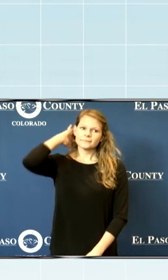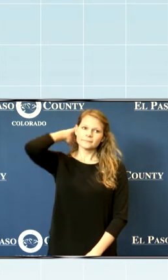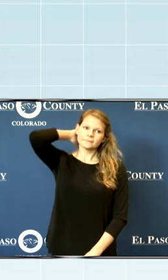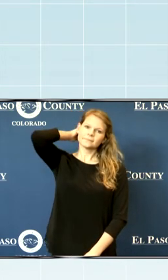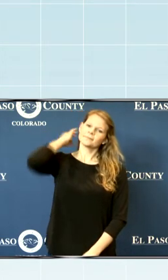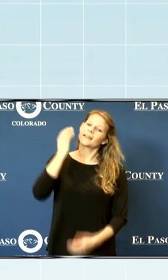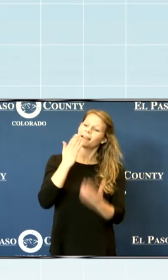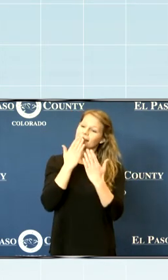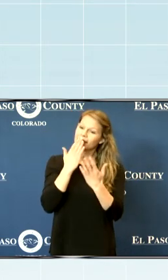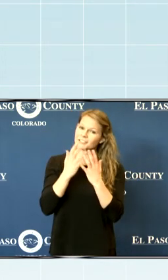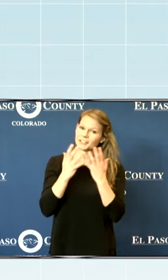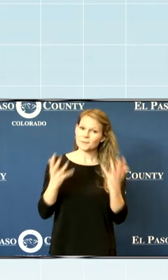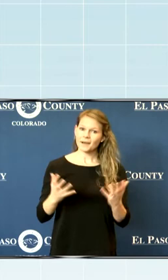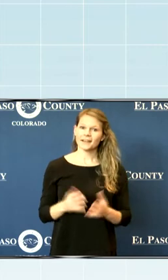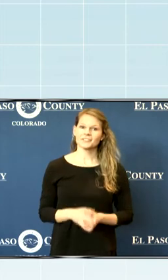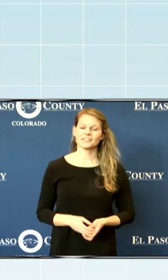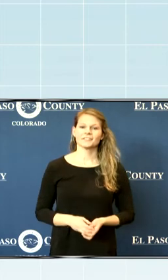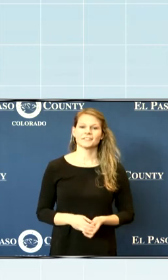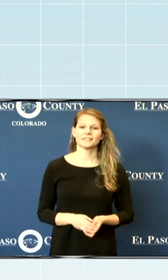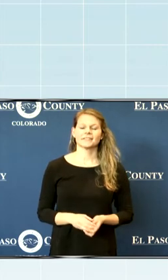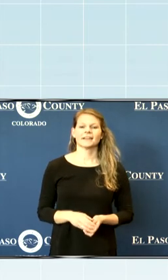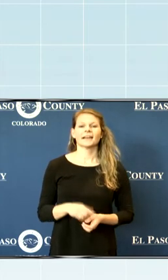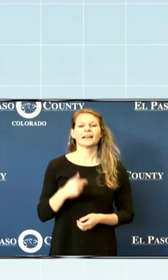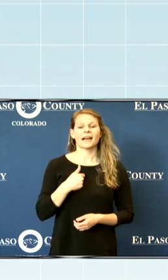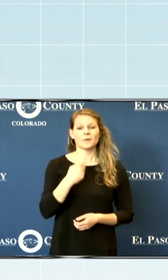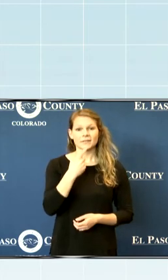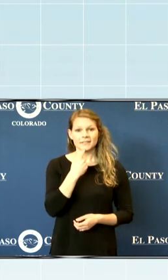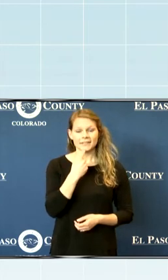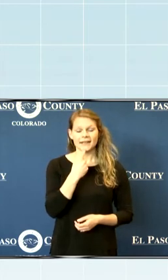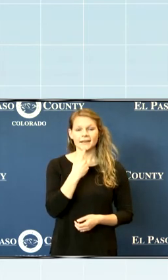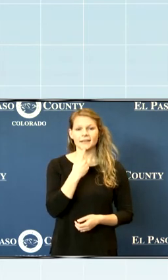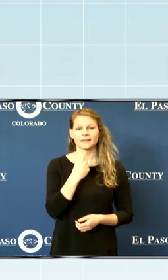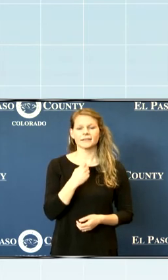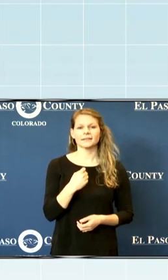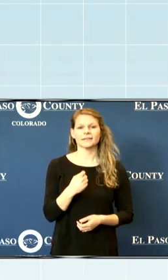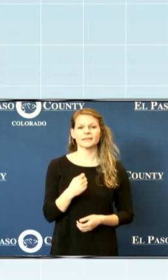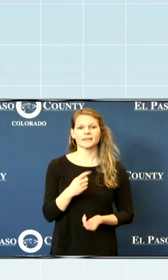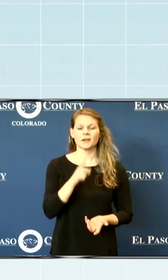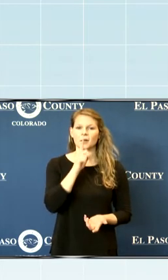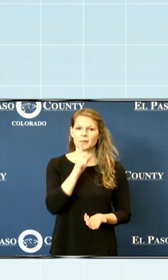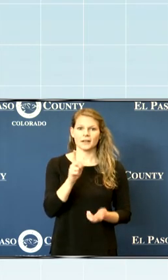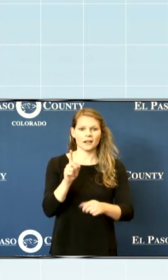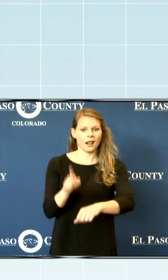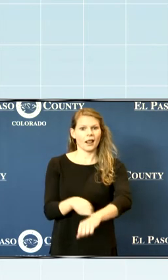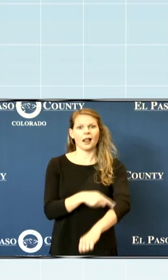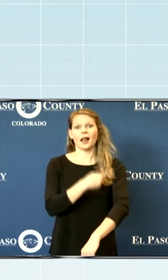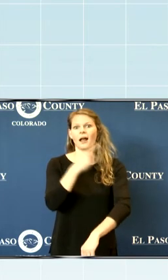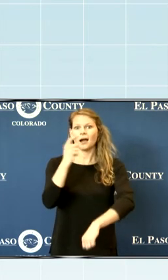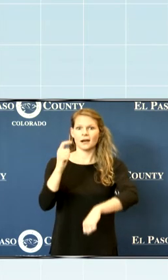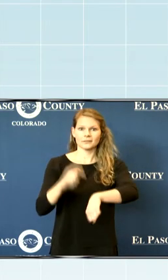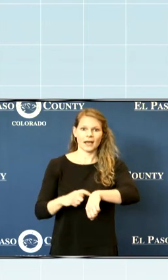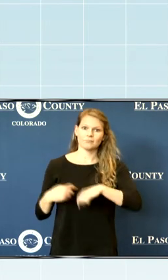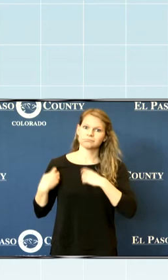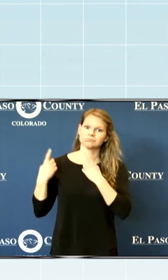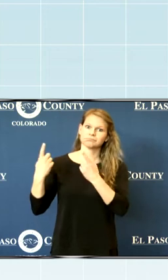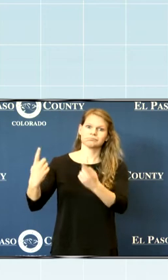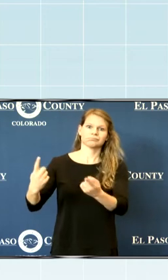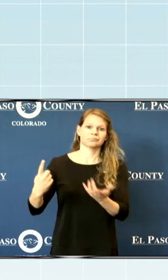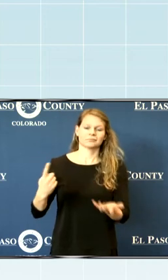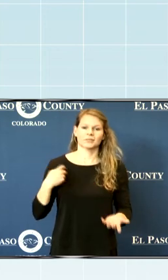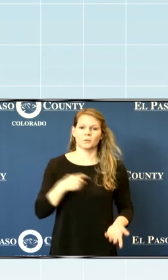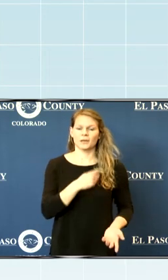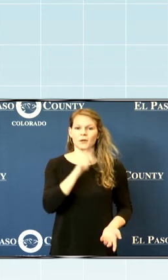Thank you very much Commissioner Bremer and I will say that it's been a long time since we have had a voice